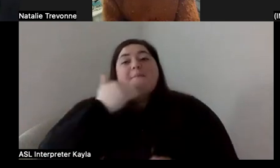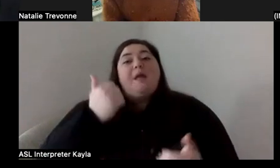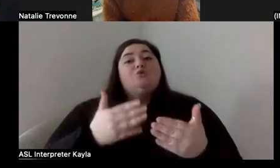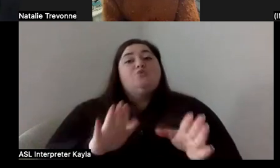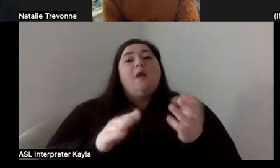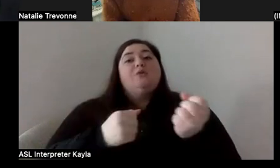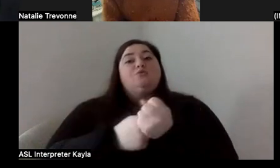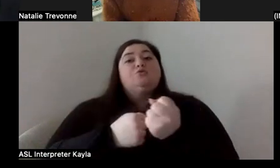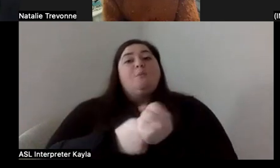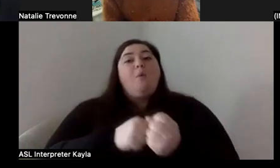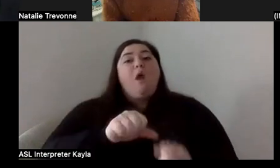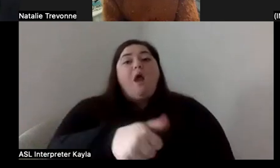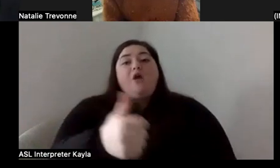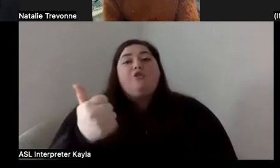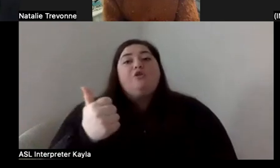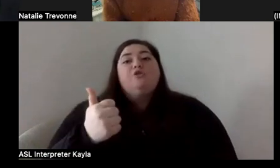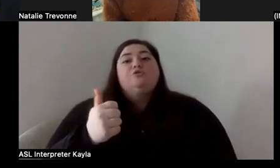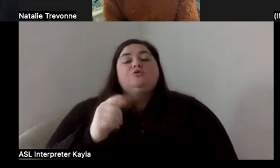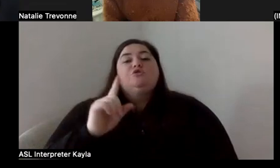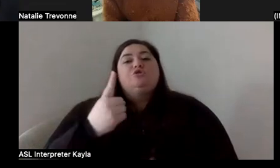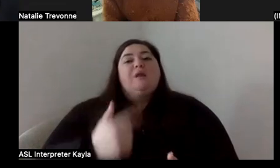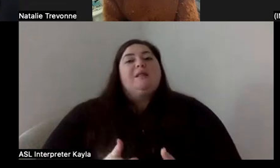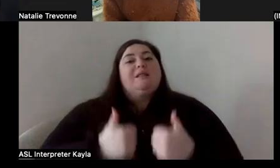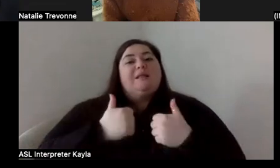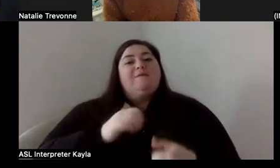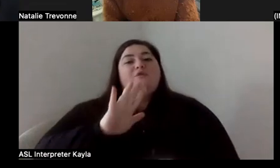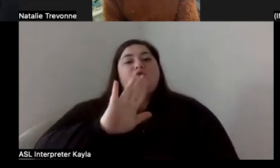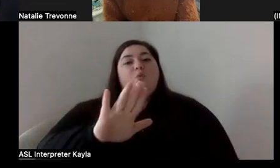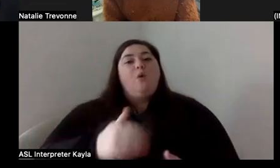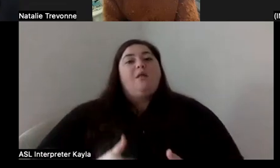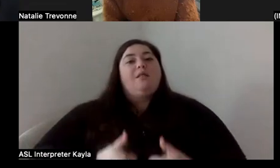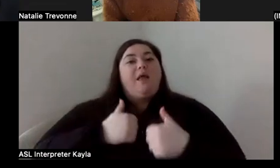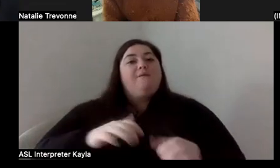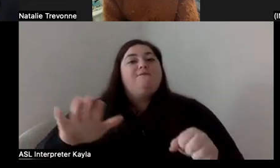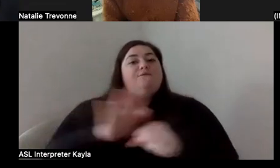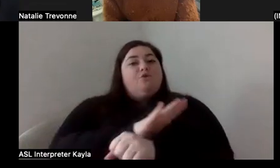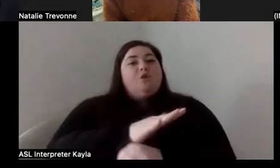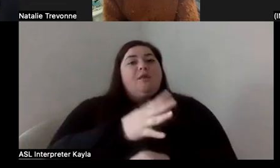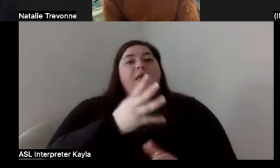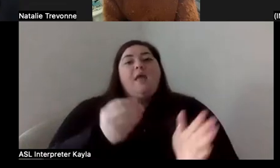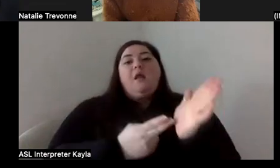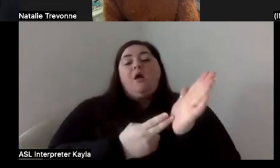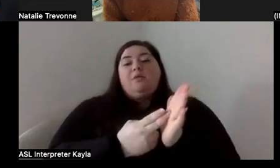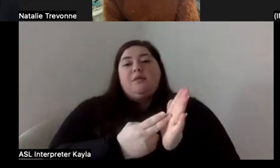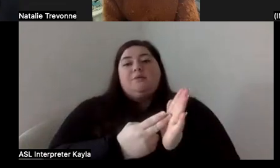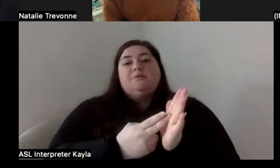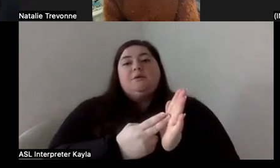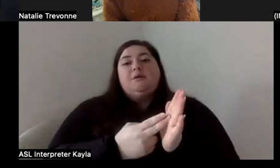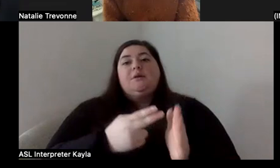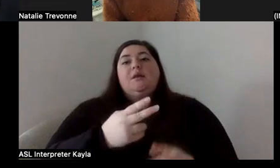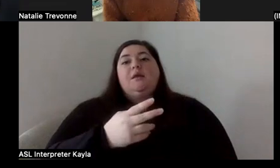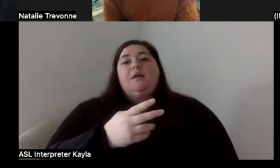others is really just by living your own life fully and authentically. And, you know,